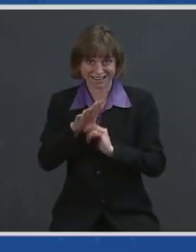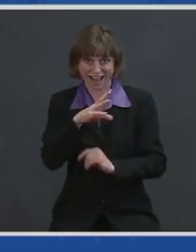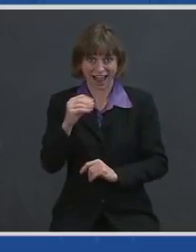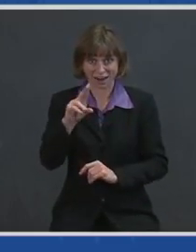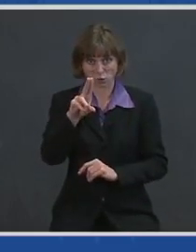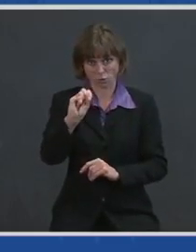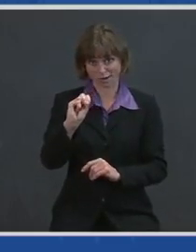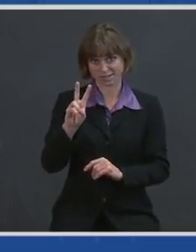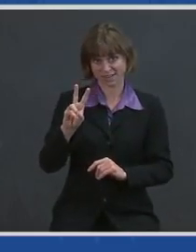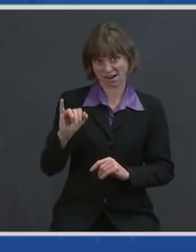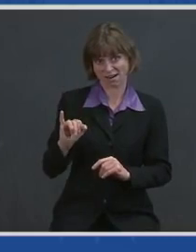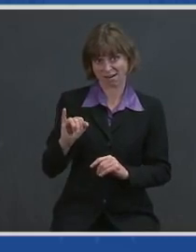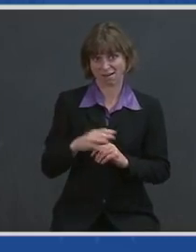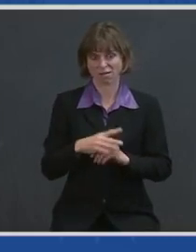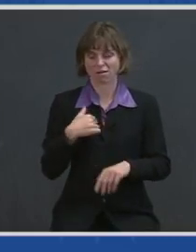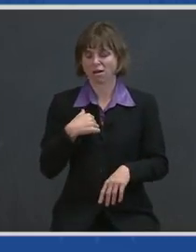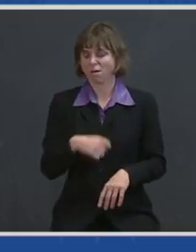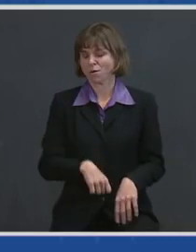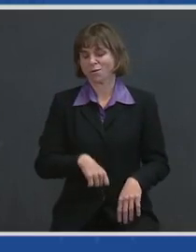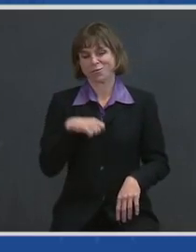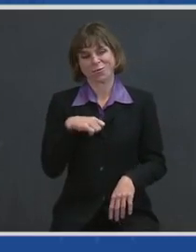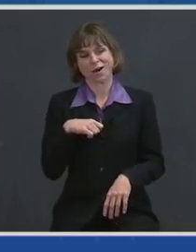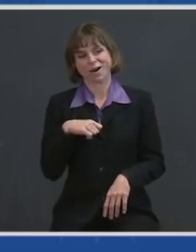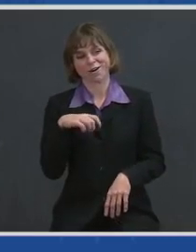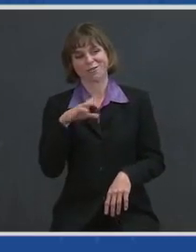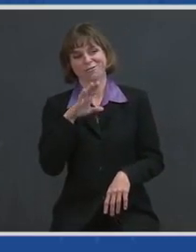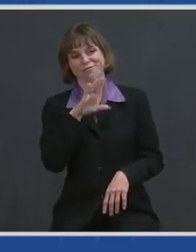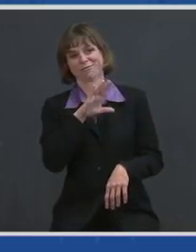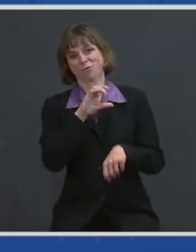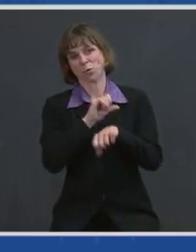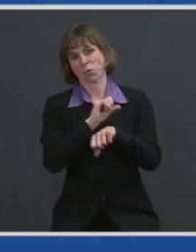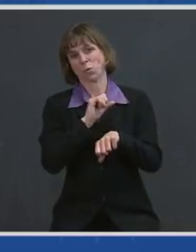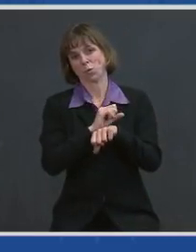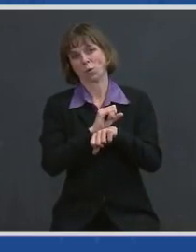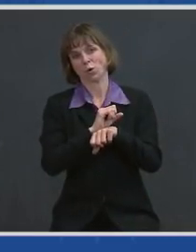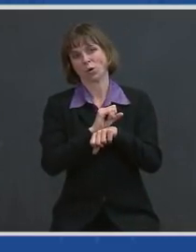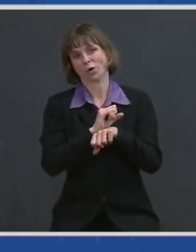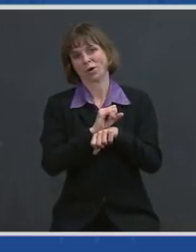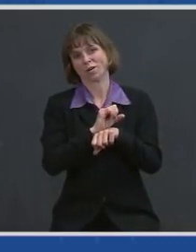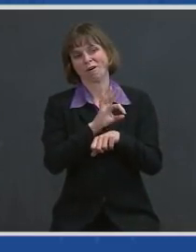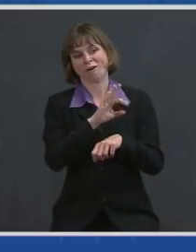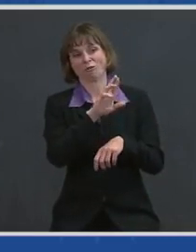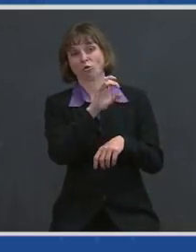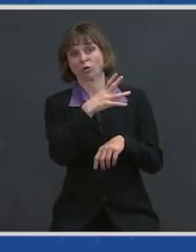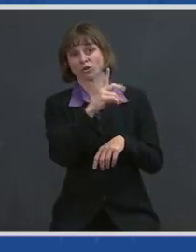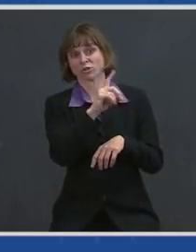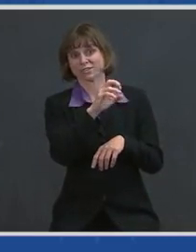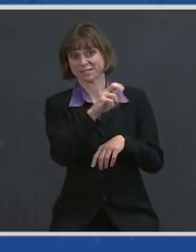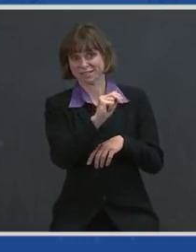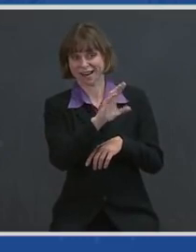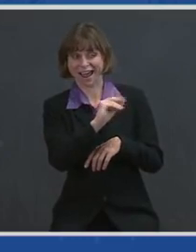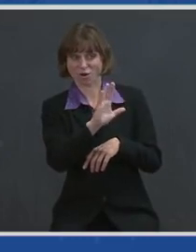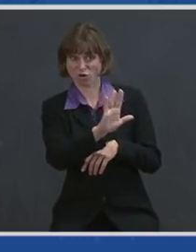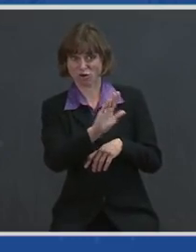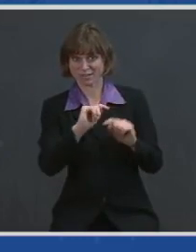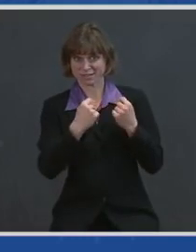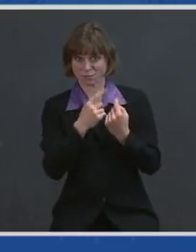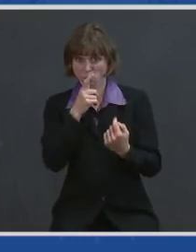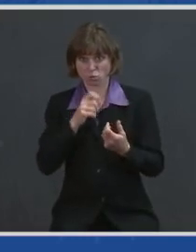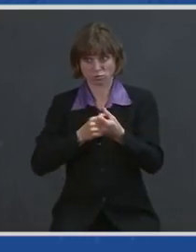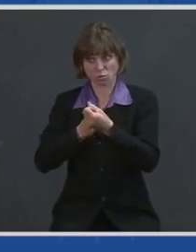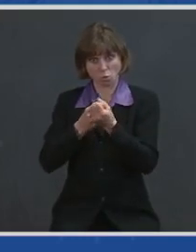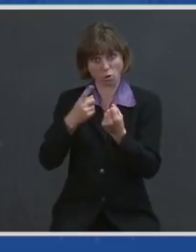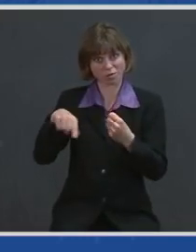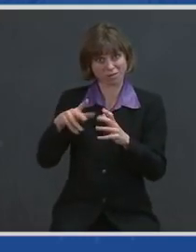I'm so proud of the incredible work Lieutenant General Richardson and her team have done to support the American people this year.